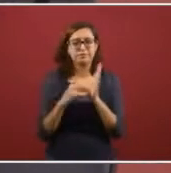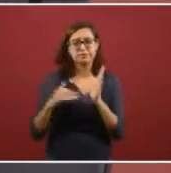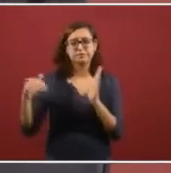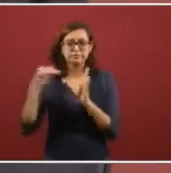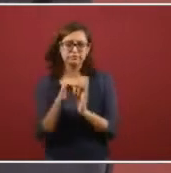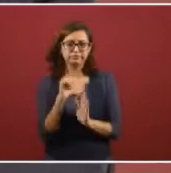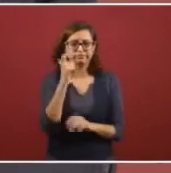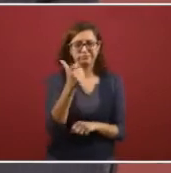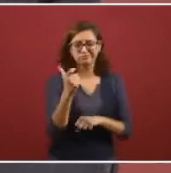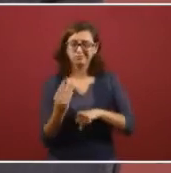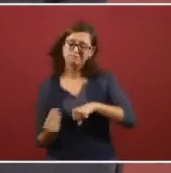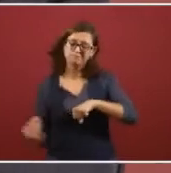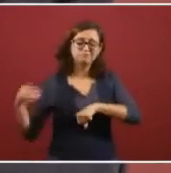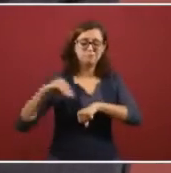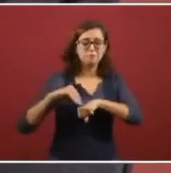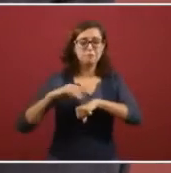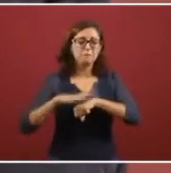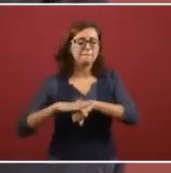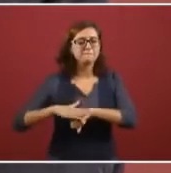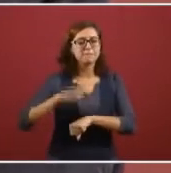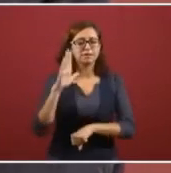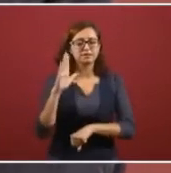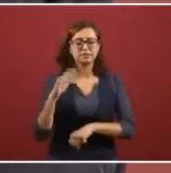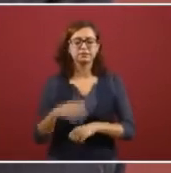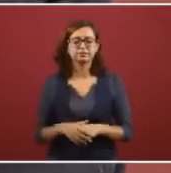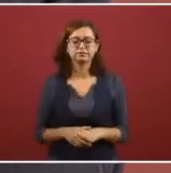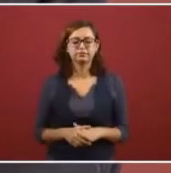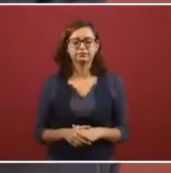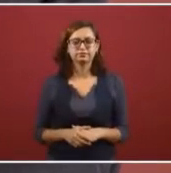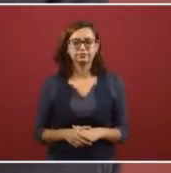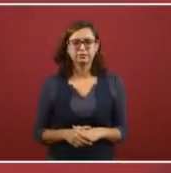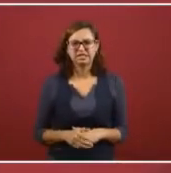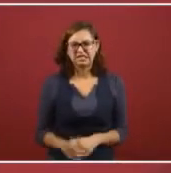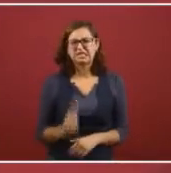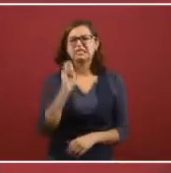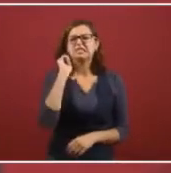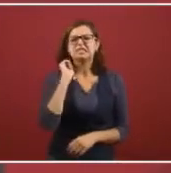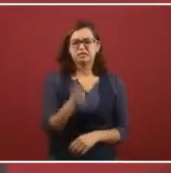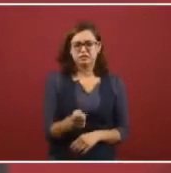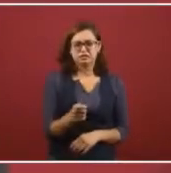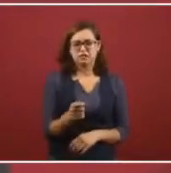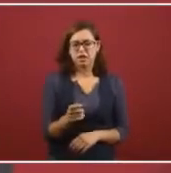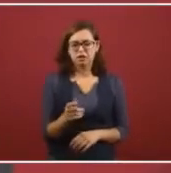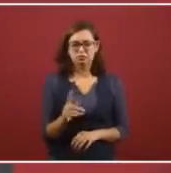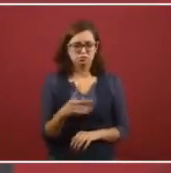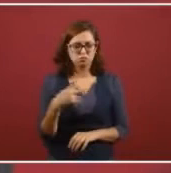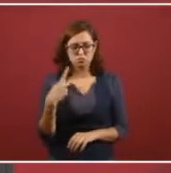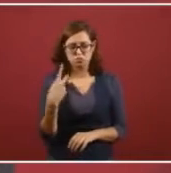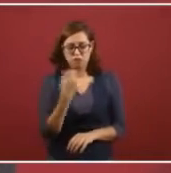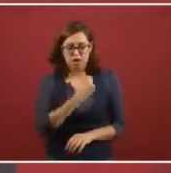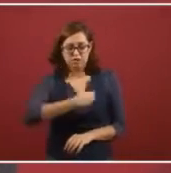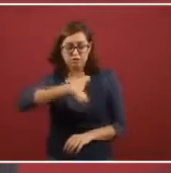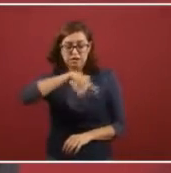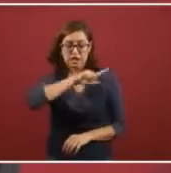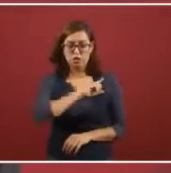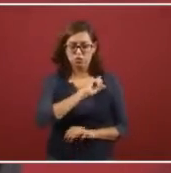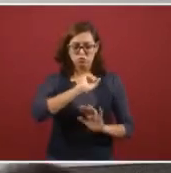In the amount of 40 million pesos. Additionally, to that which